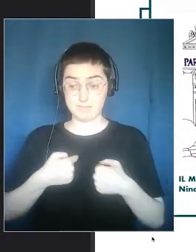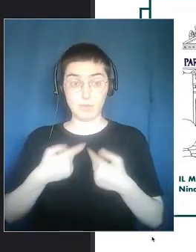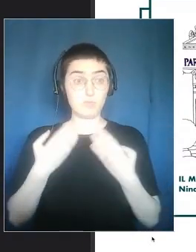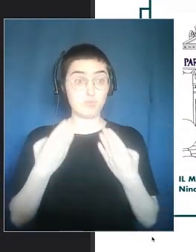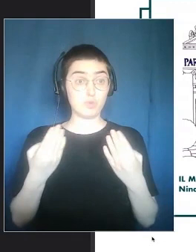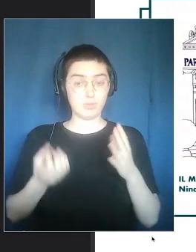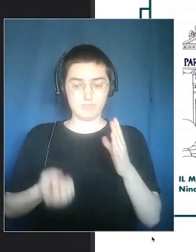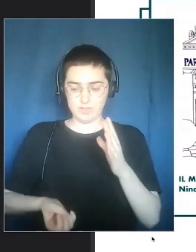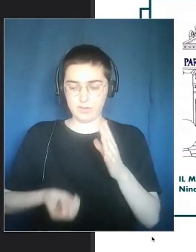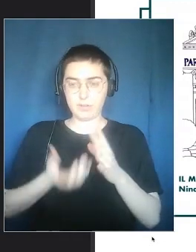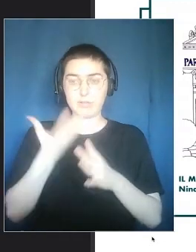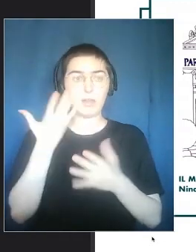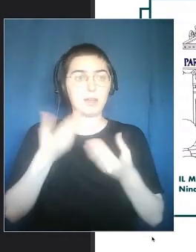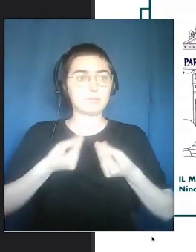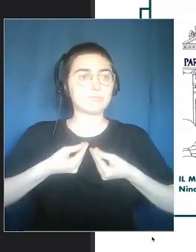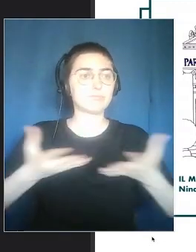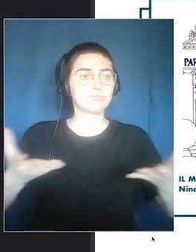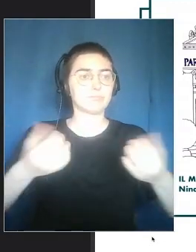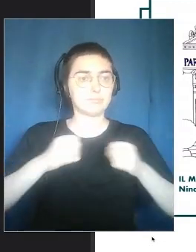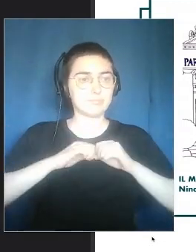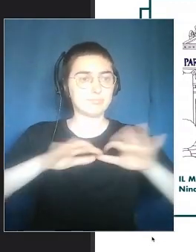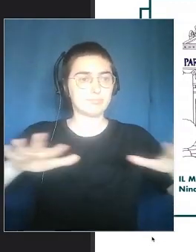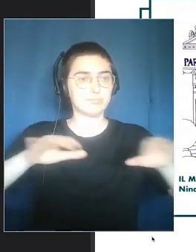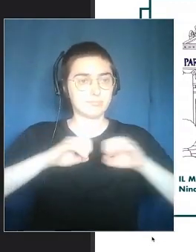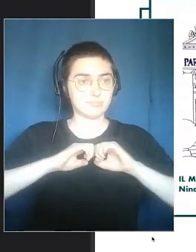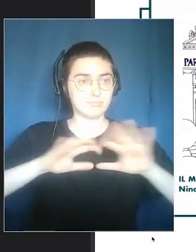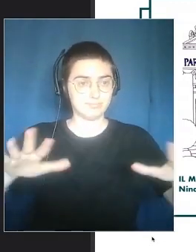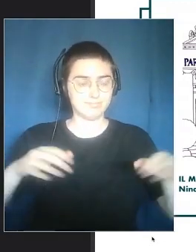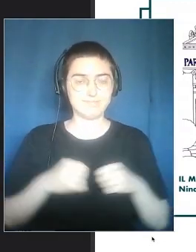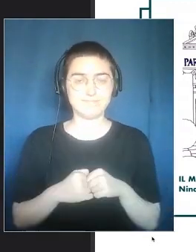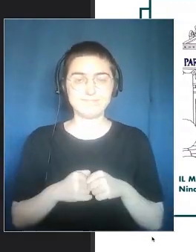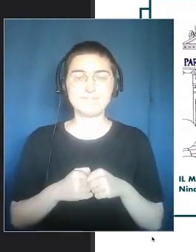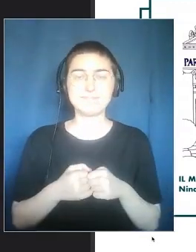broadcast way, creating and sharing their content.